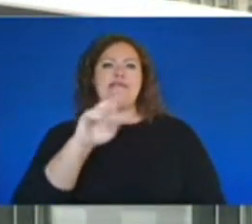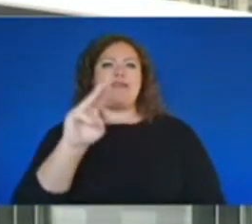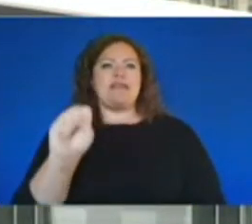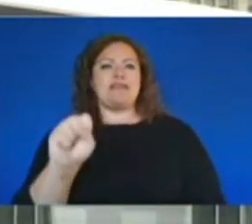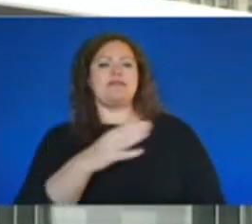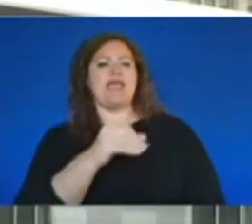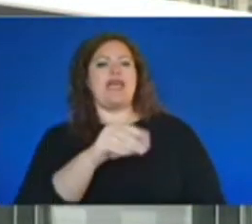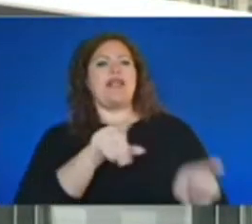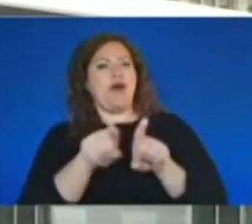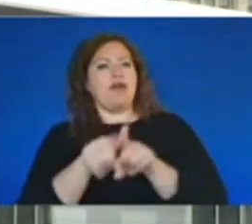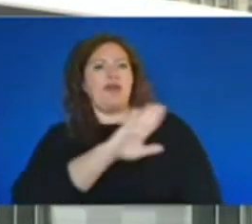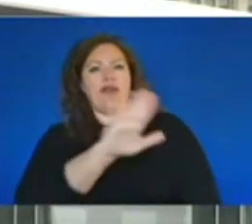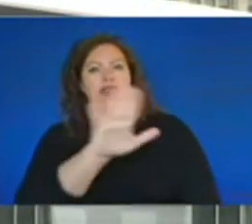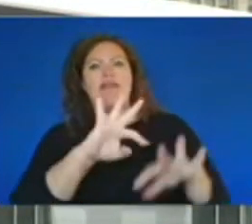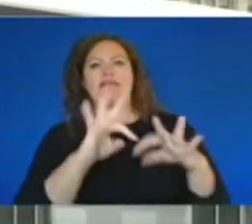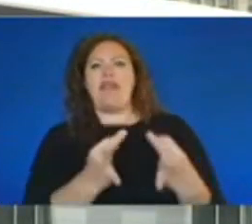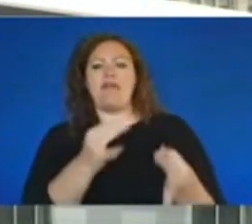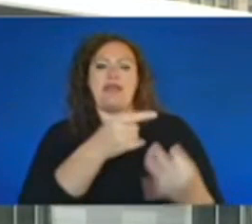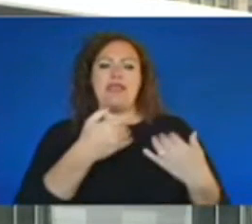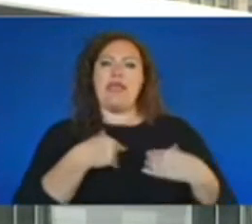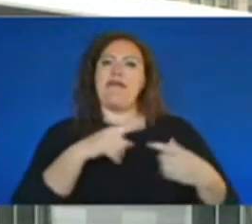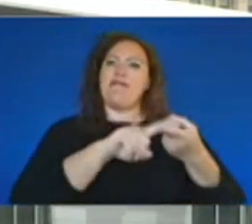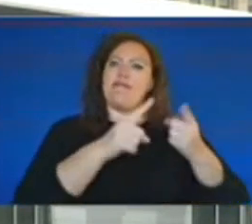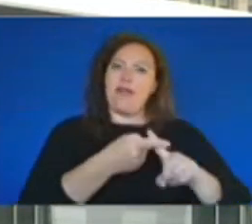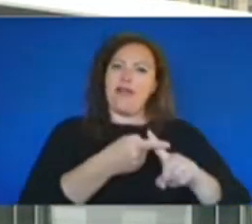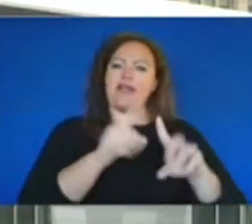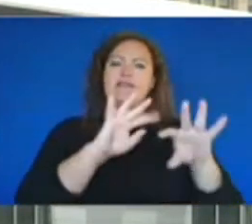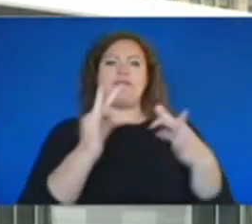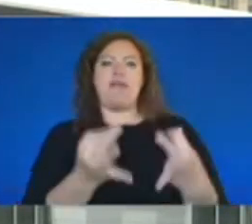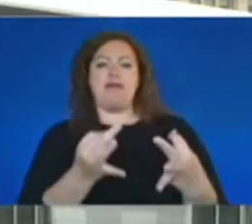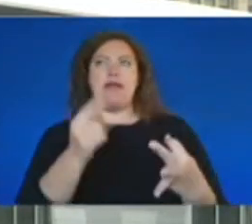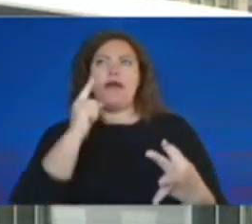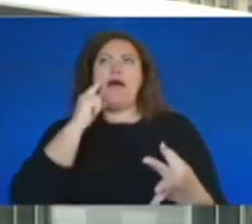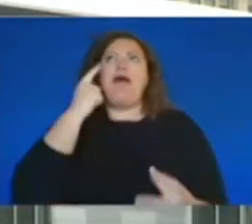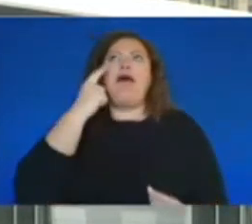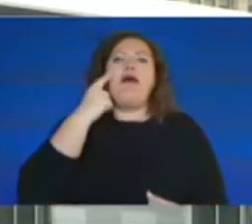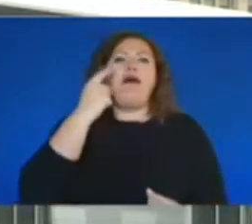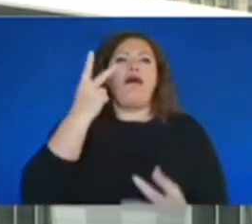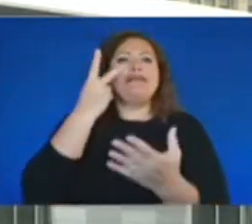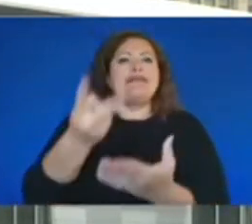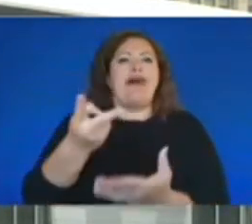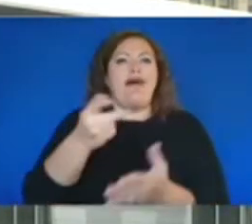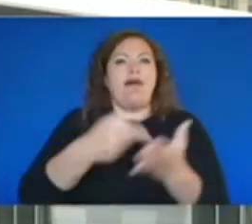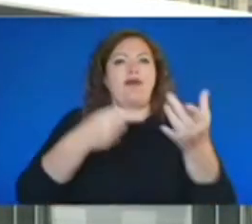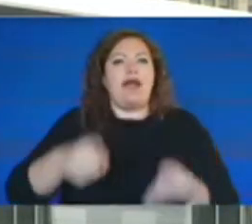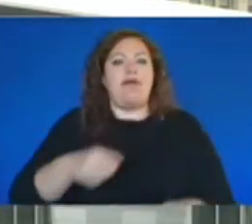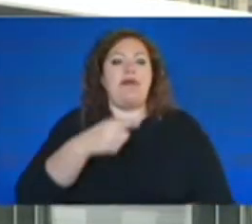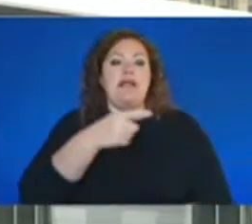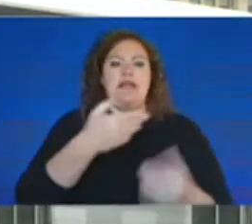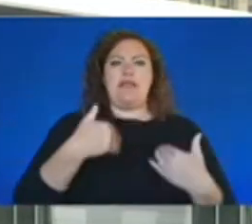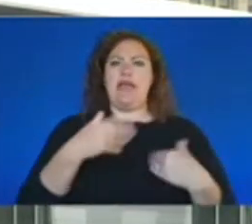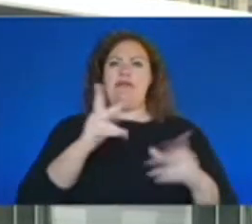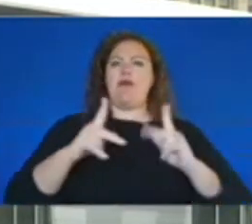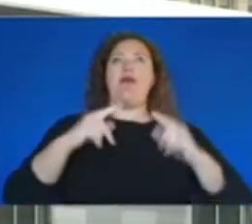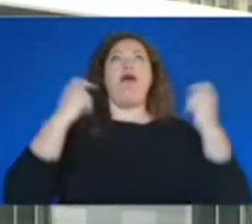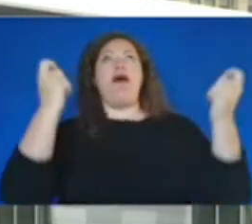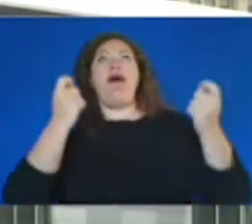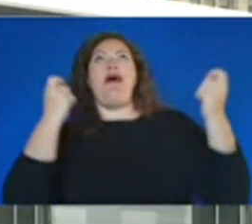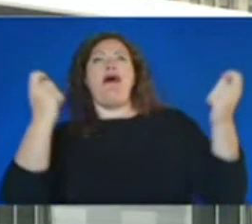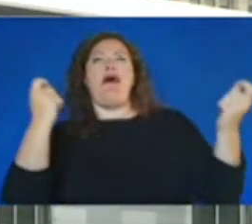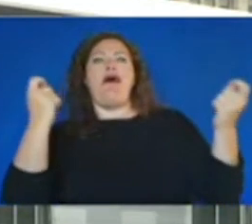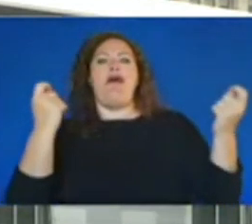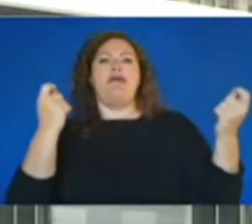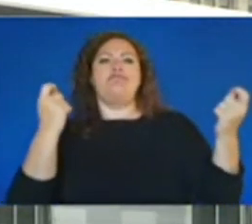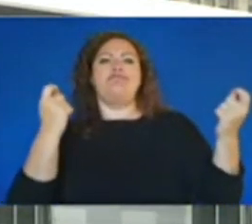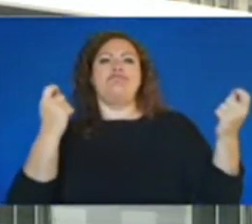family and friends, the people who saw what happened, the people who are out there celebrating one moment and then find themselves in the middle of this tragedy the next. I think that that's